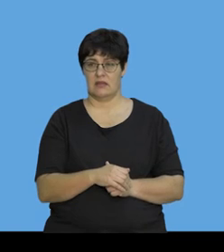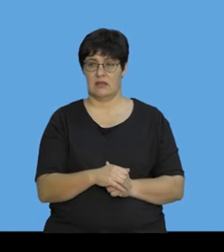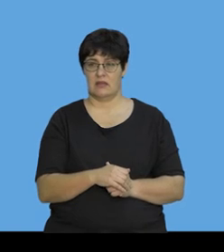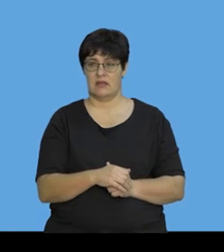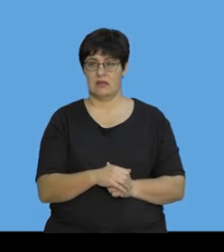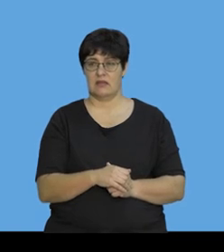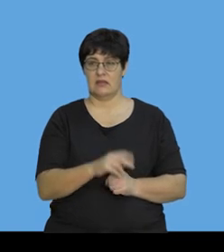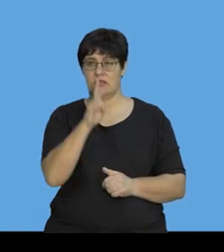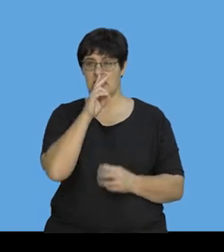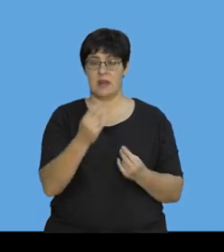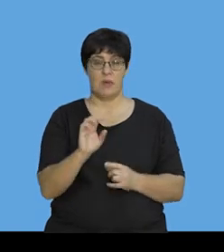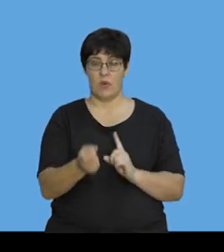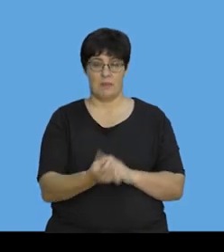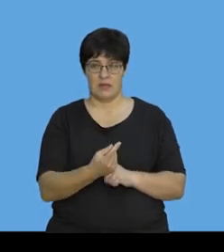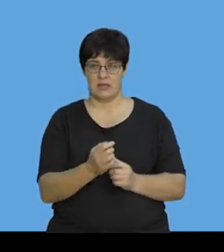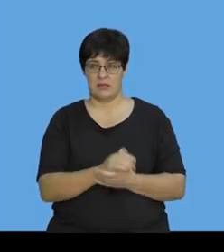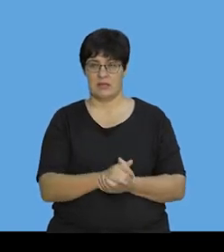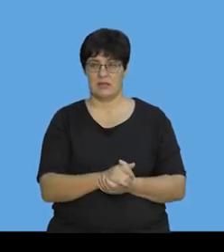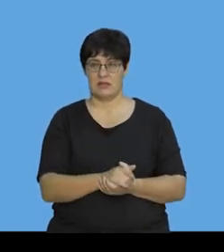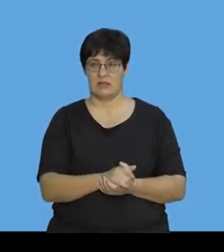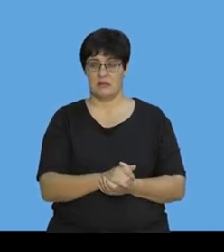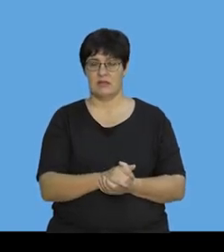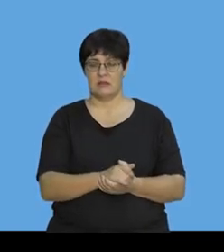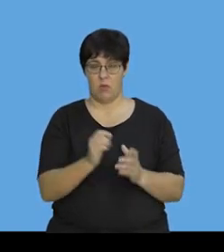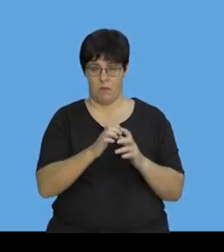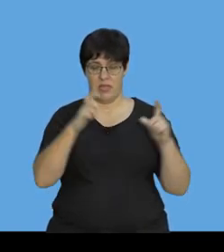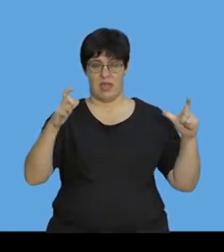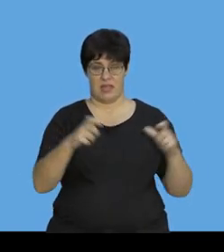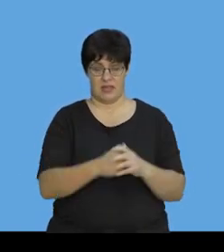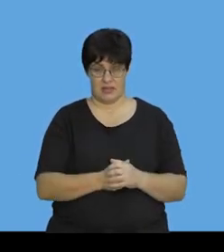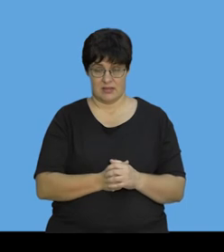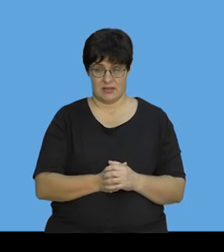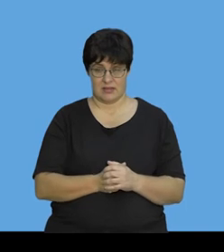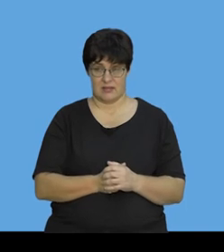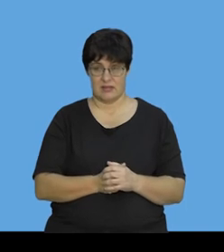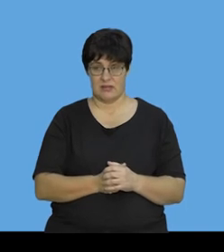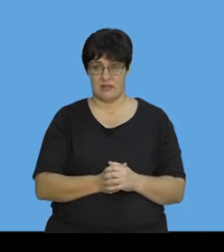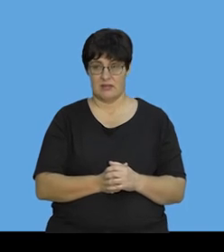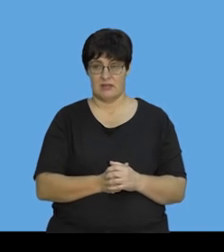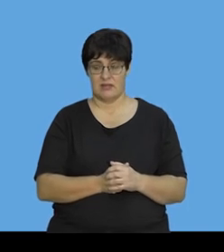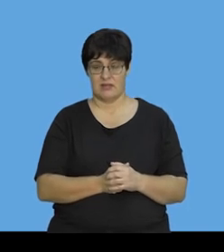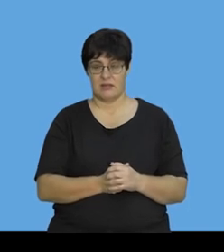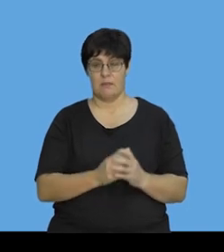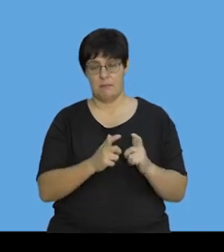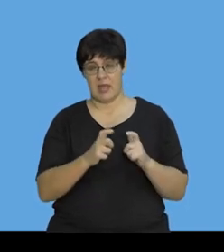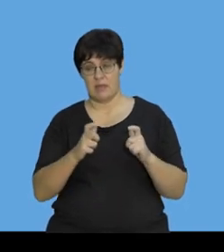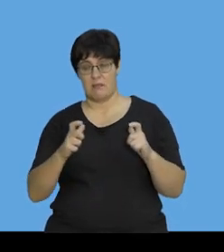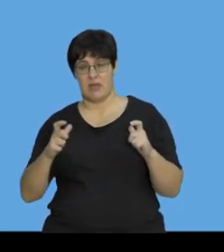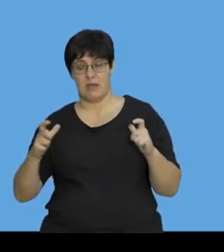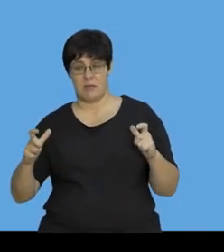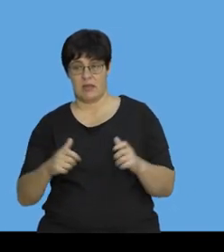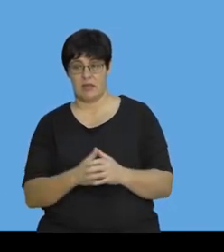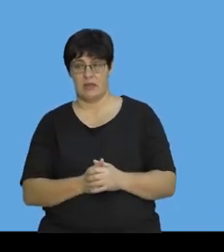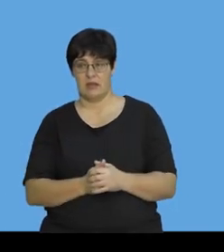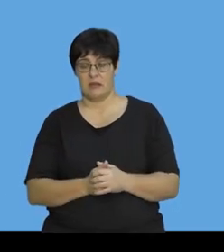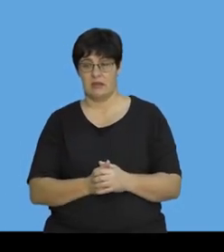of decimals there. Let's see what happens to the number. Can you see it's getting bigger? So, the number gets